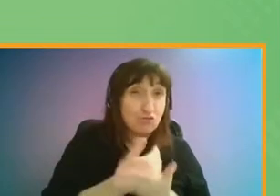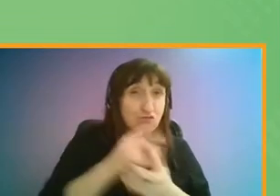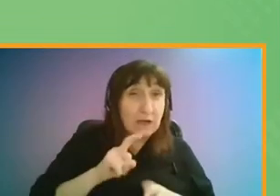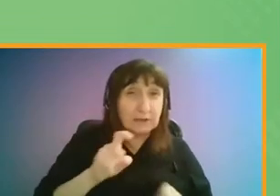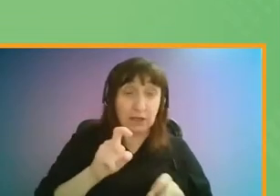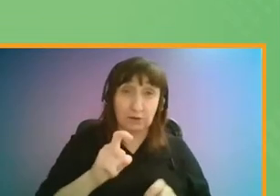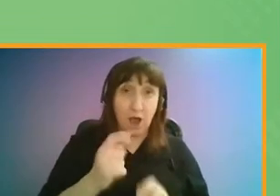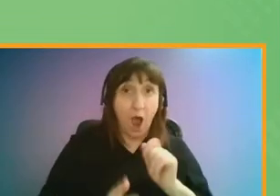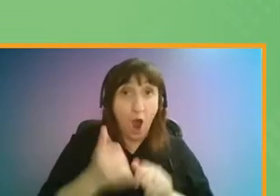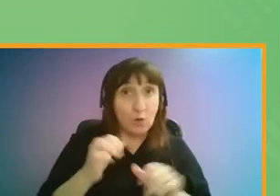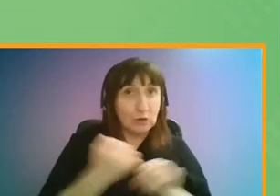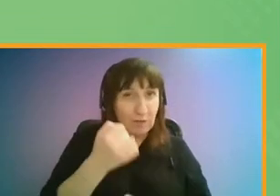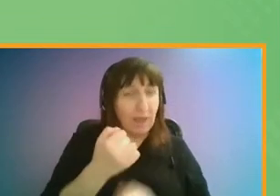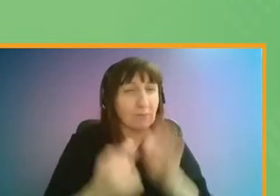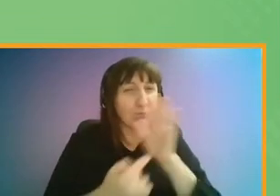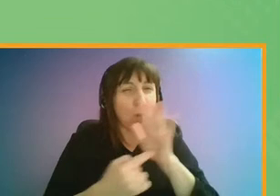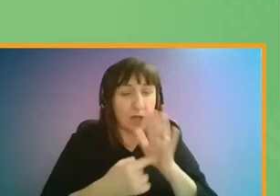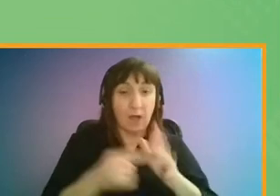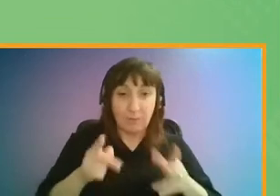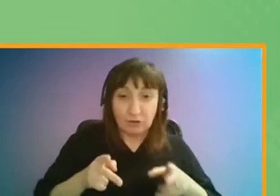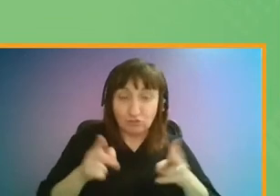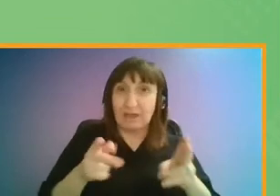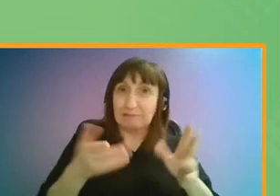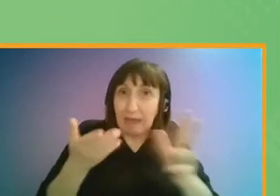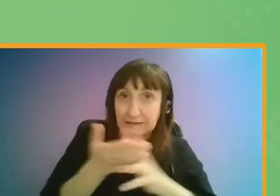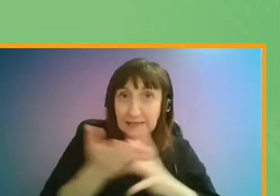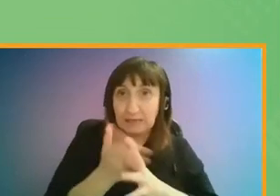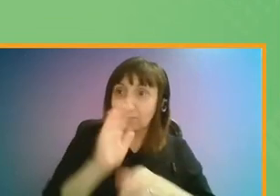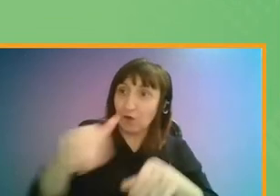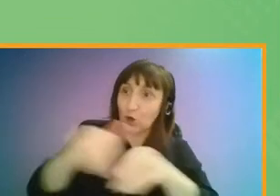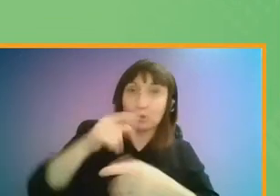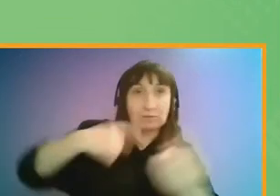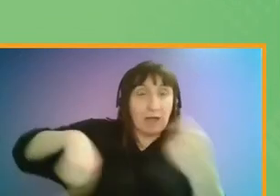incredibly important to make sure that streets are accessible and inclusive.